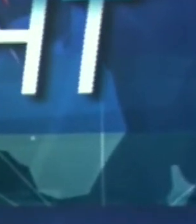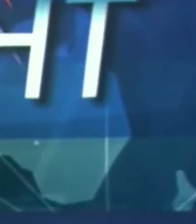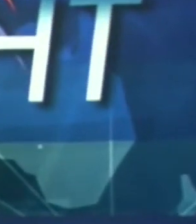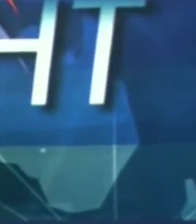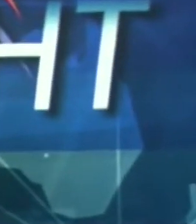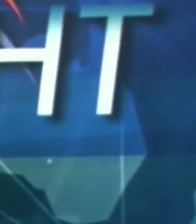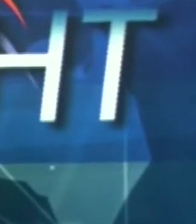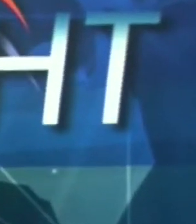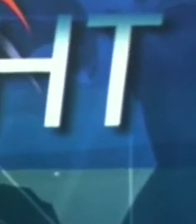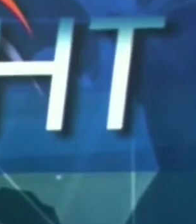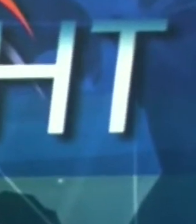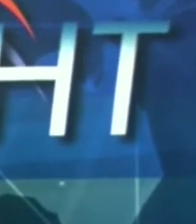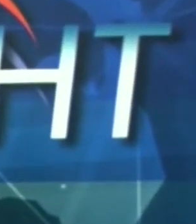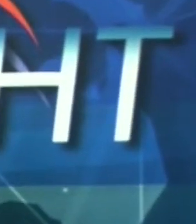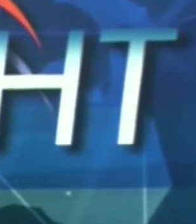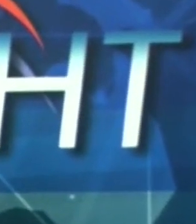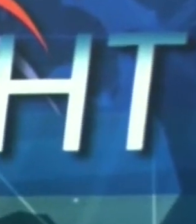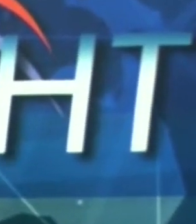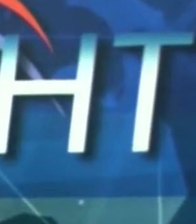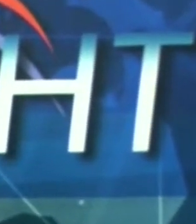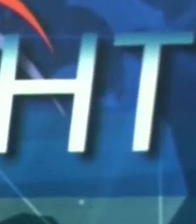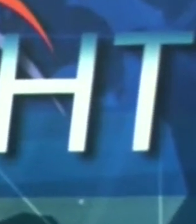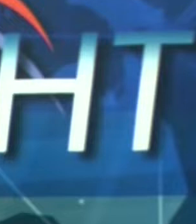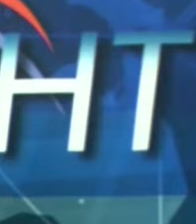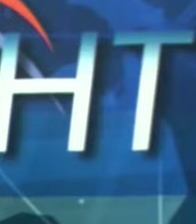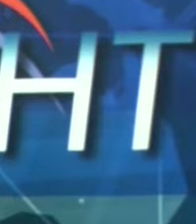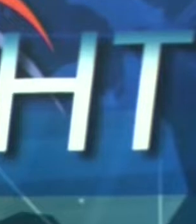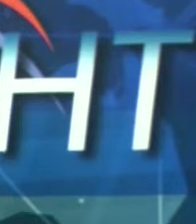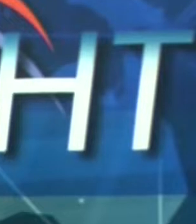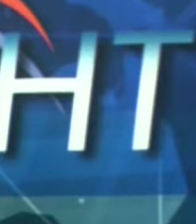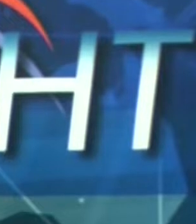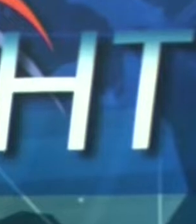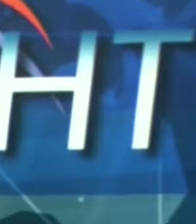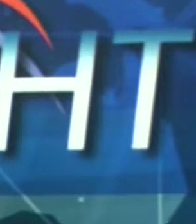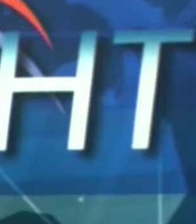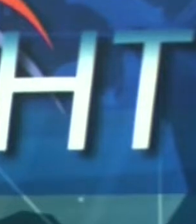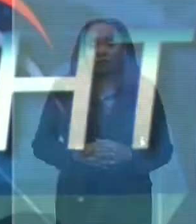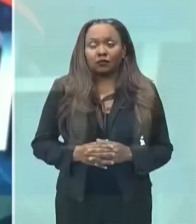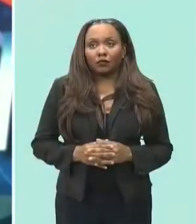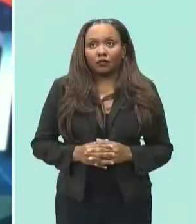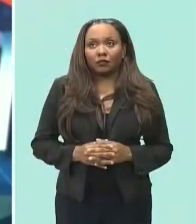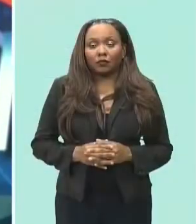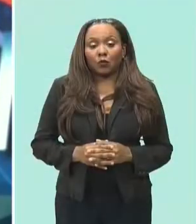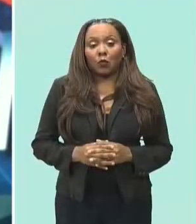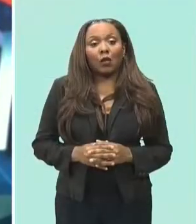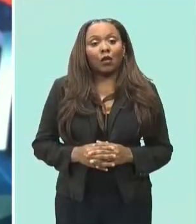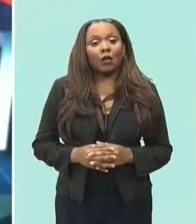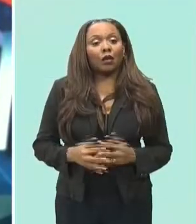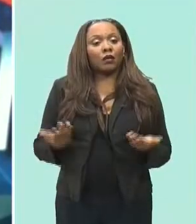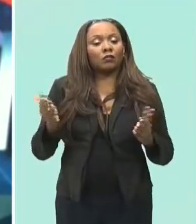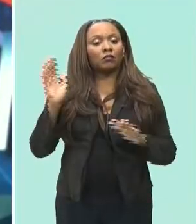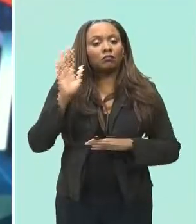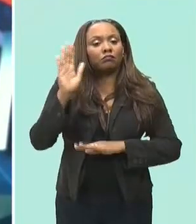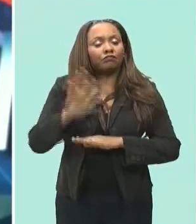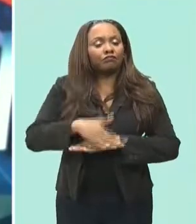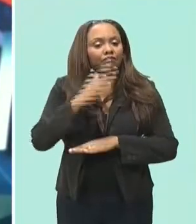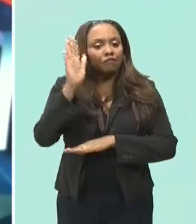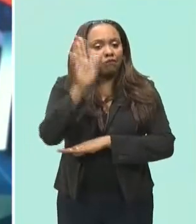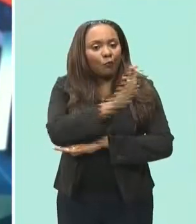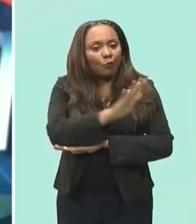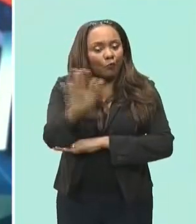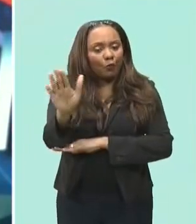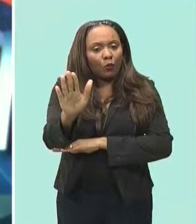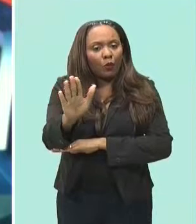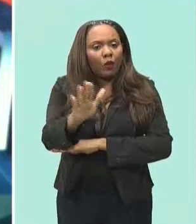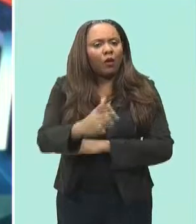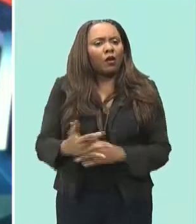came in around 26 minutes to five this evening the billowing black smoke could clearly be seen from miles away including from the roof here at